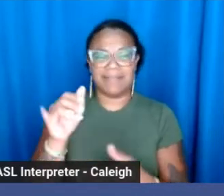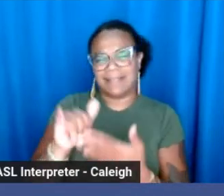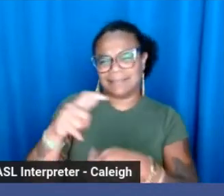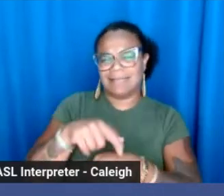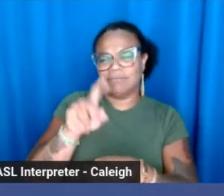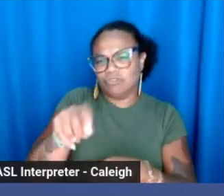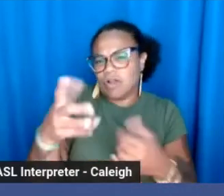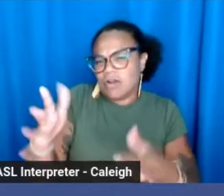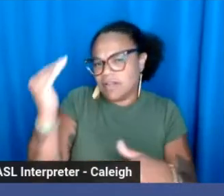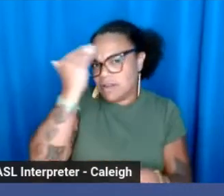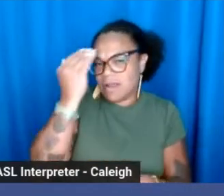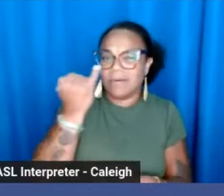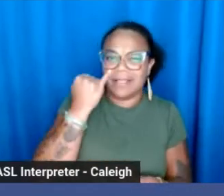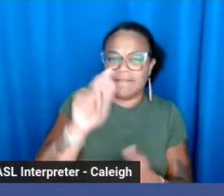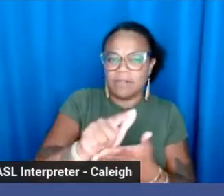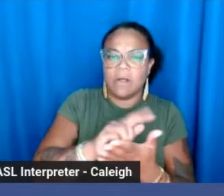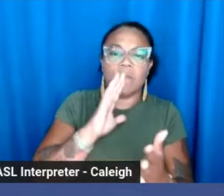pass.